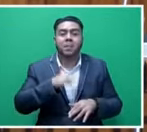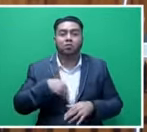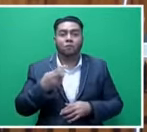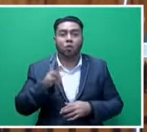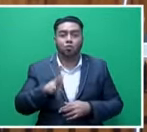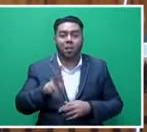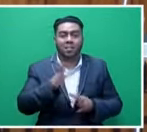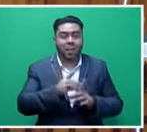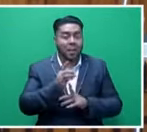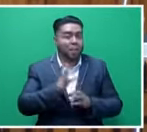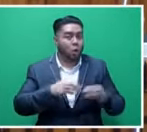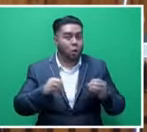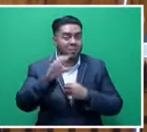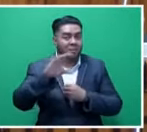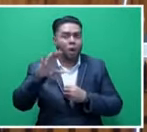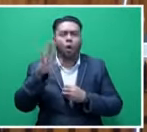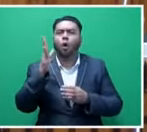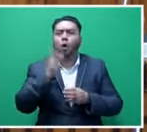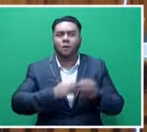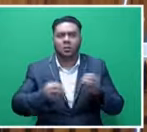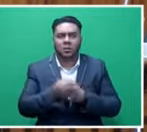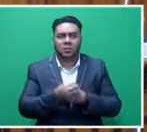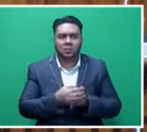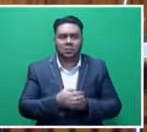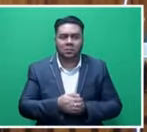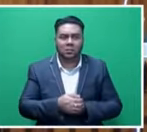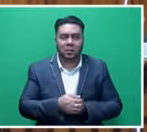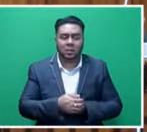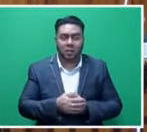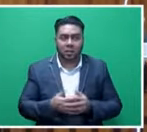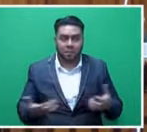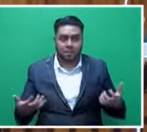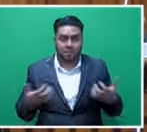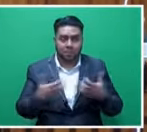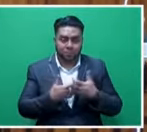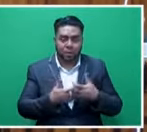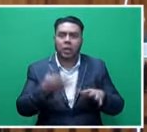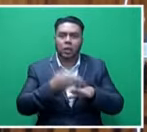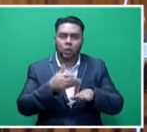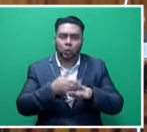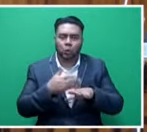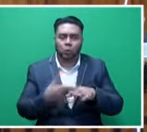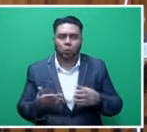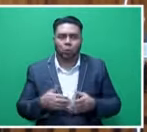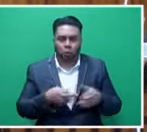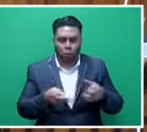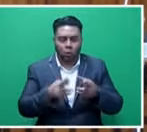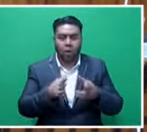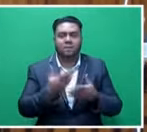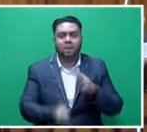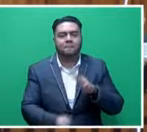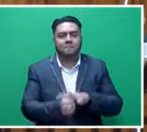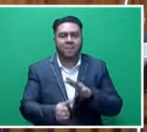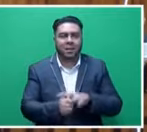and the Commissioner's Office, a number of crossings have, in fact, not been only retrofitted, but, in fact, completely replaced with new ones. And they can now have better